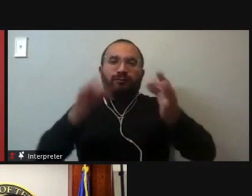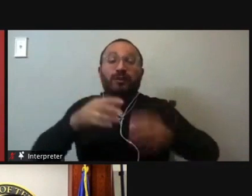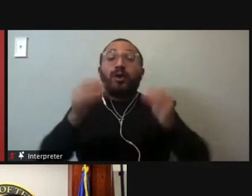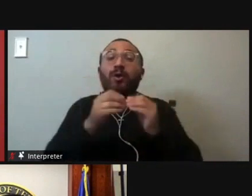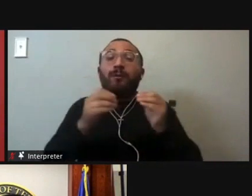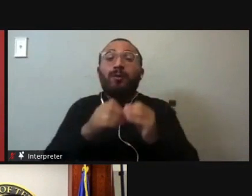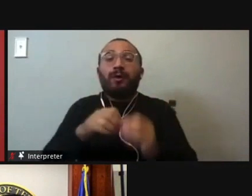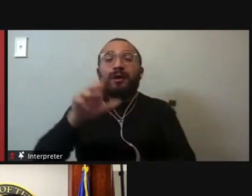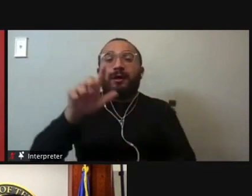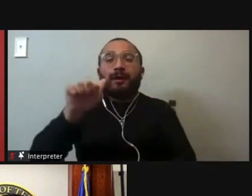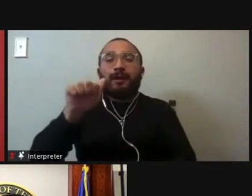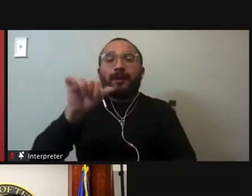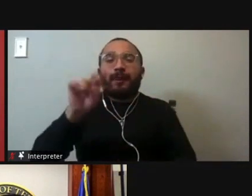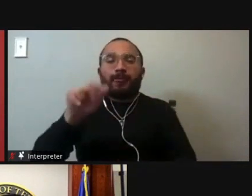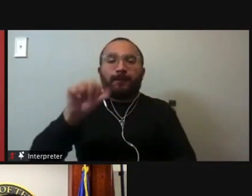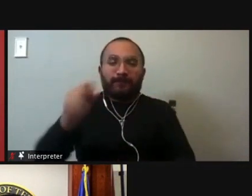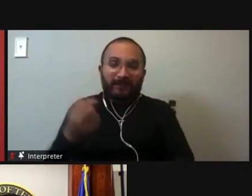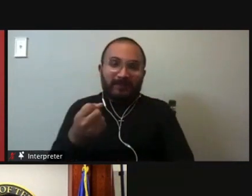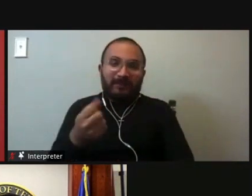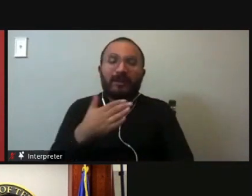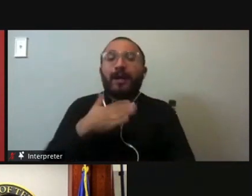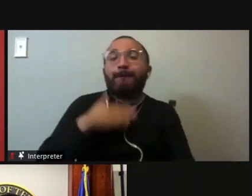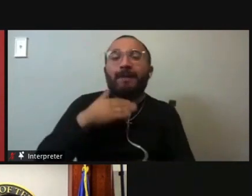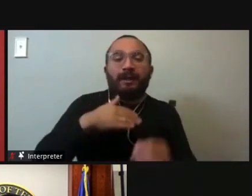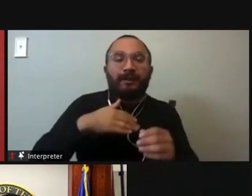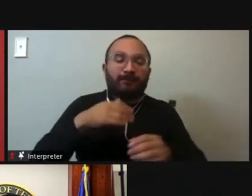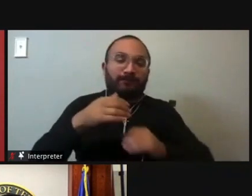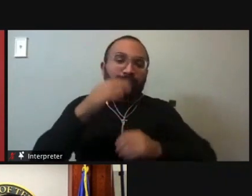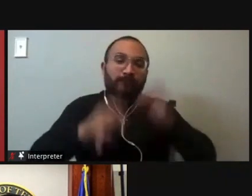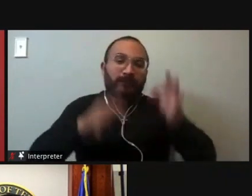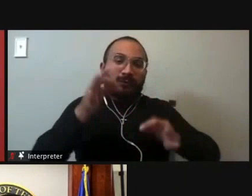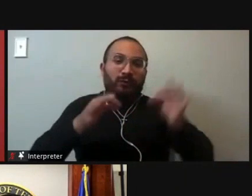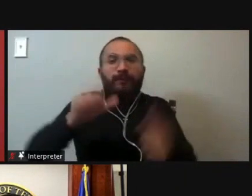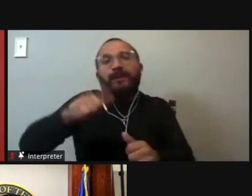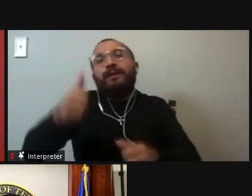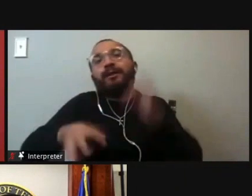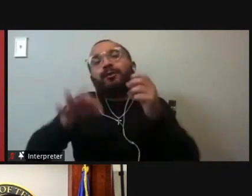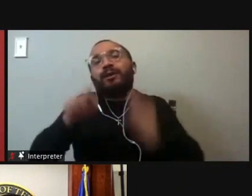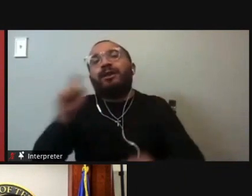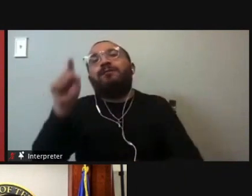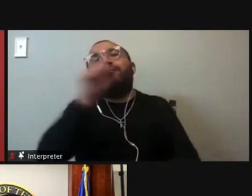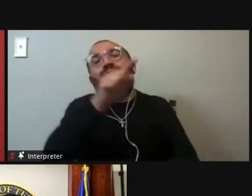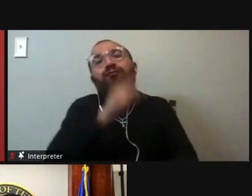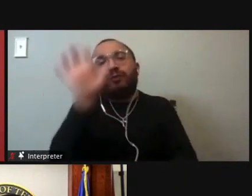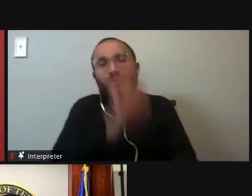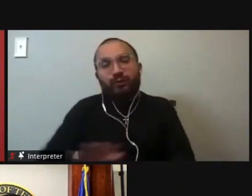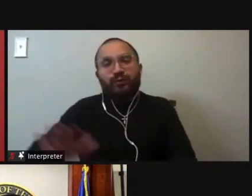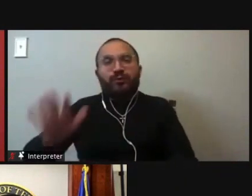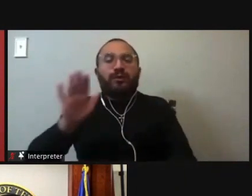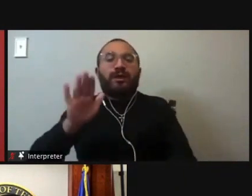not just on my court, the fourth court, but also the 13th Court of Appeals, those numbers are going to continue to grow.